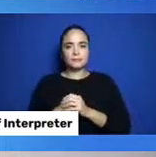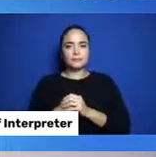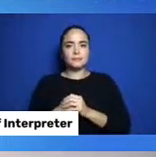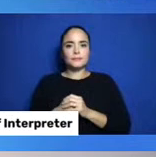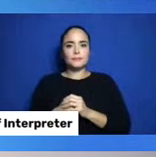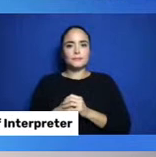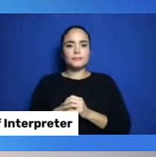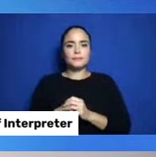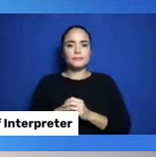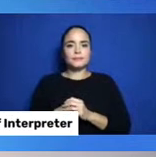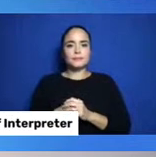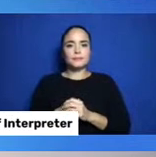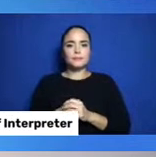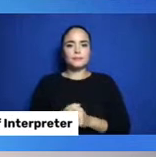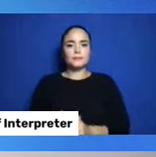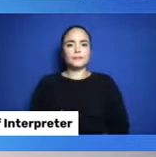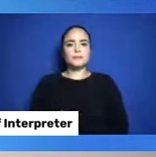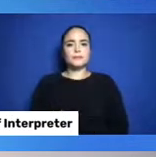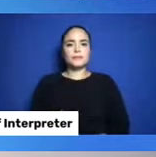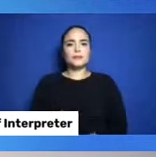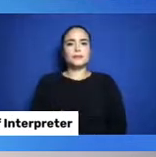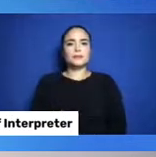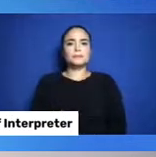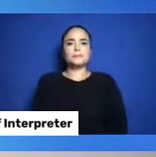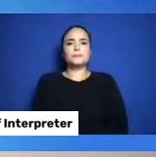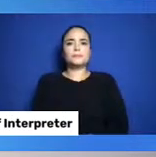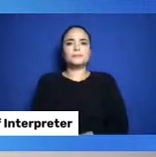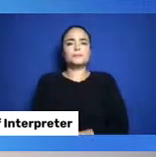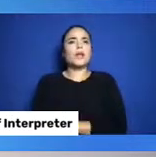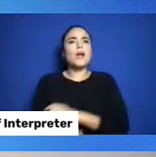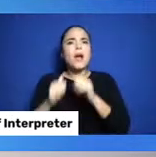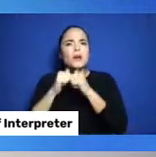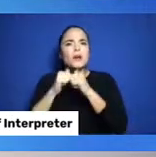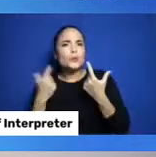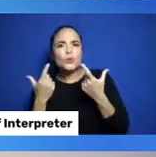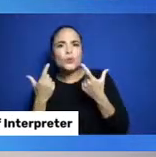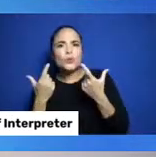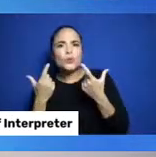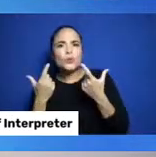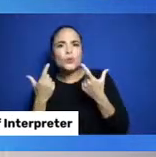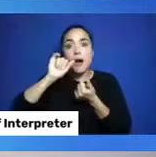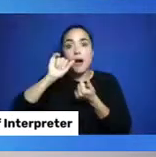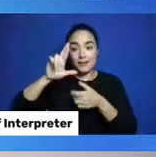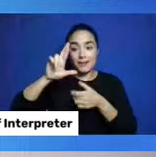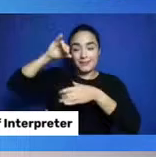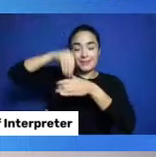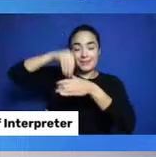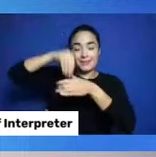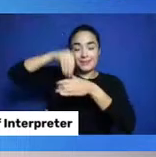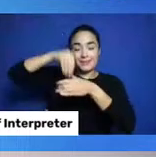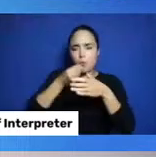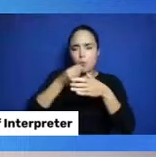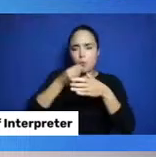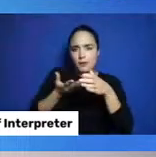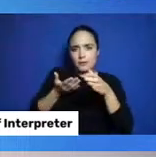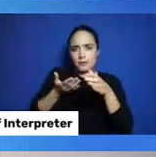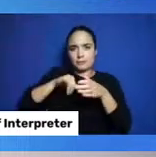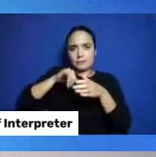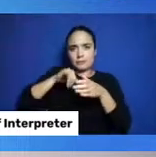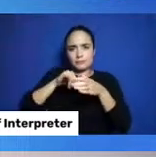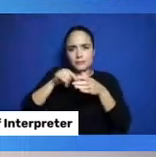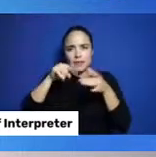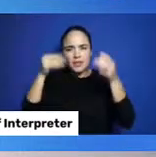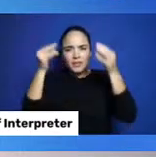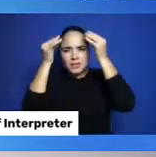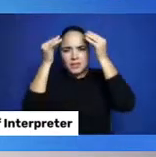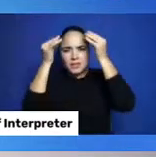be warm and enter the teepee to push the smoke out? I want you to think about that and enter that into the chat.